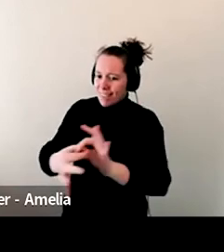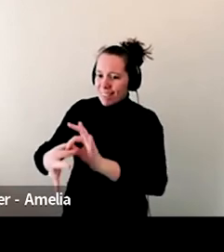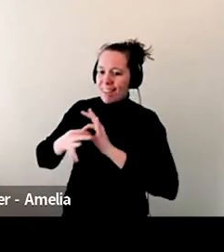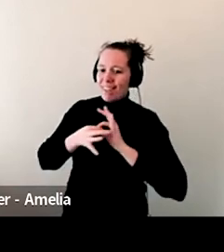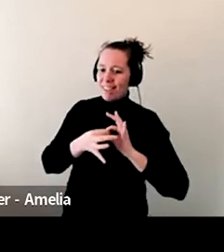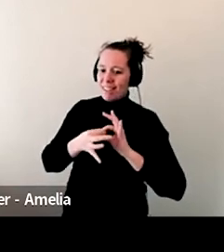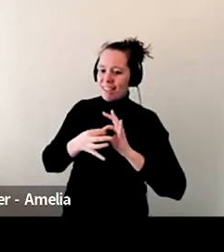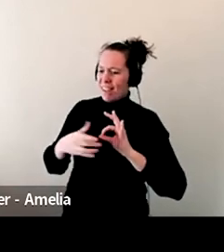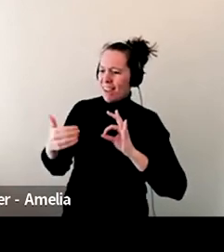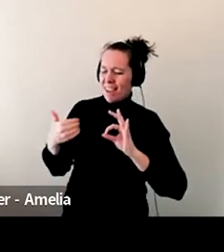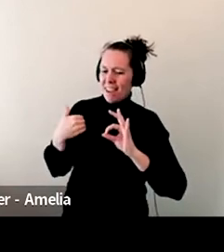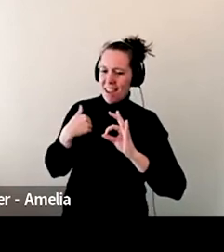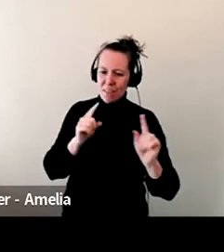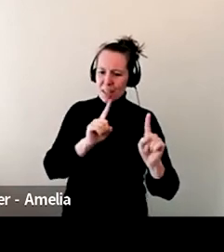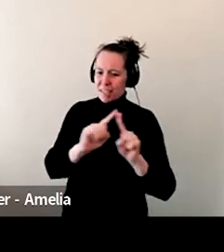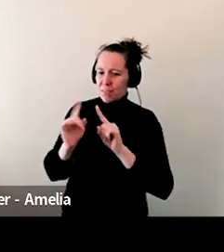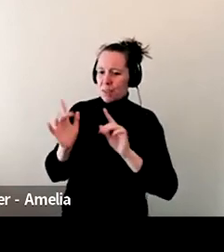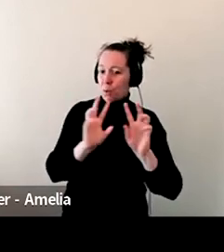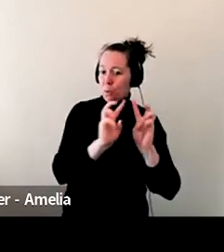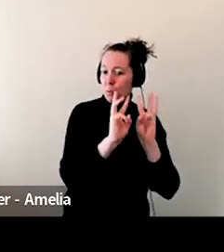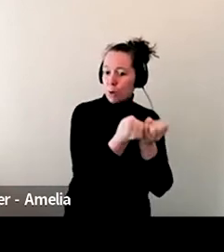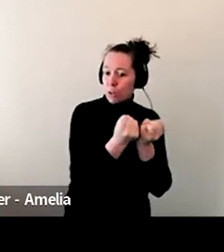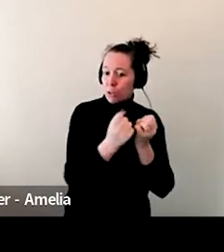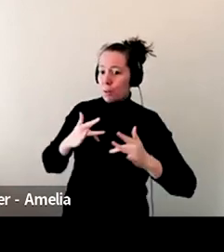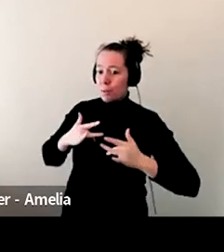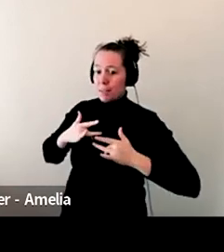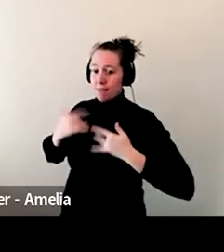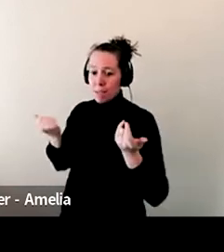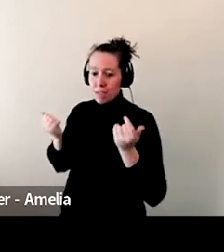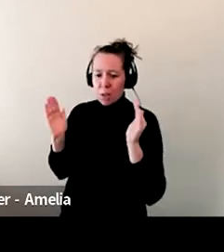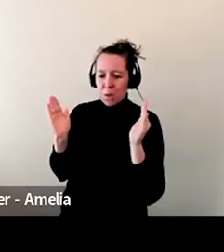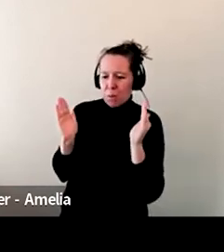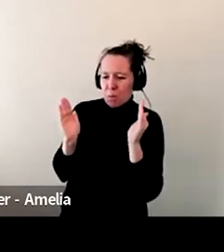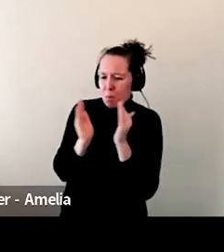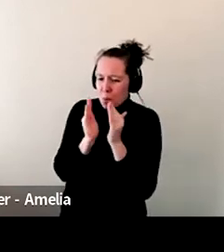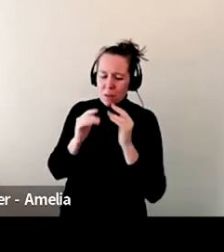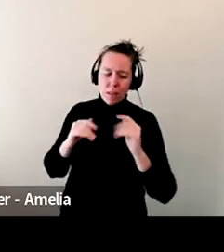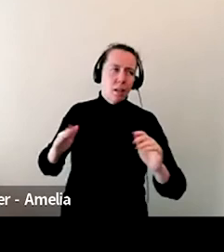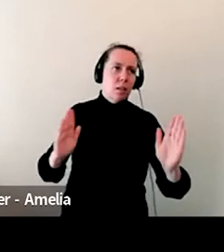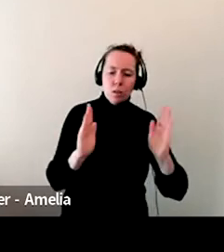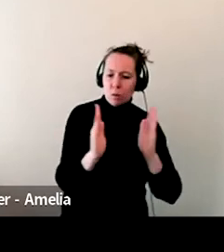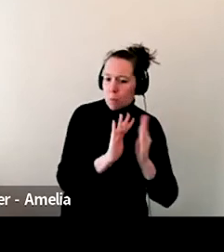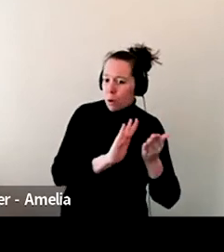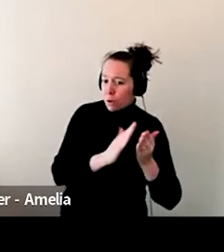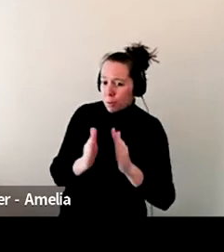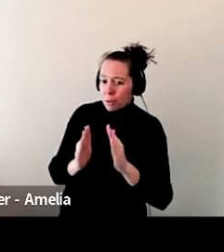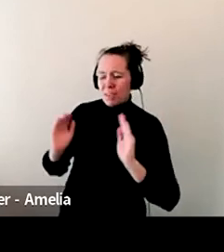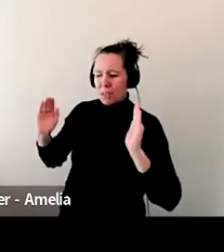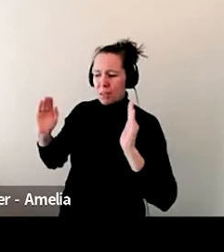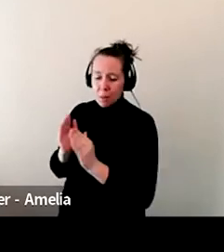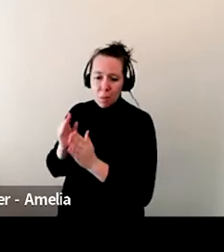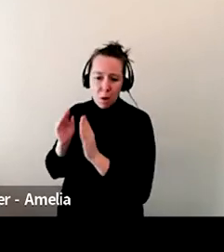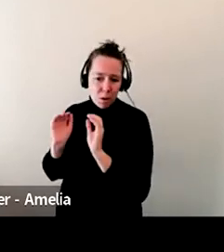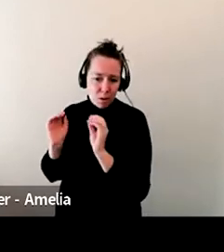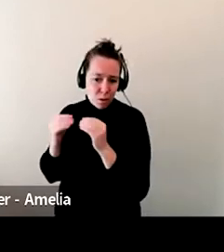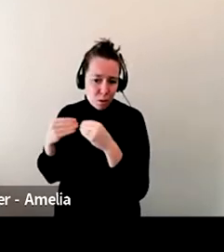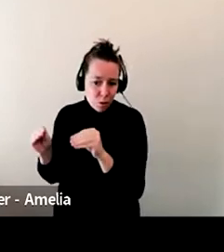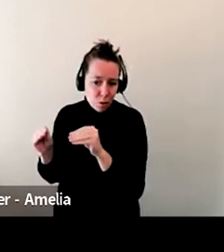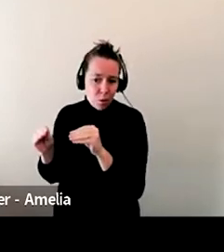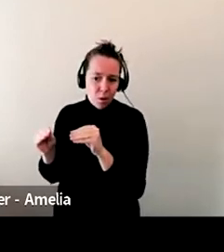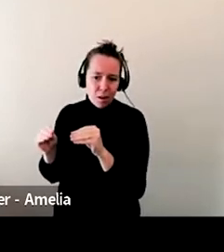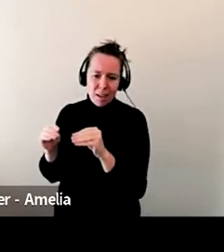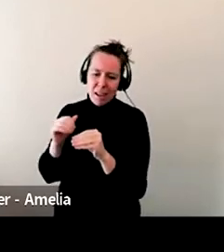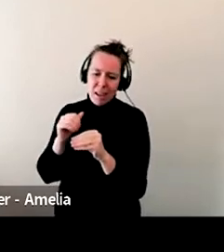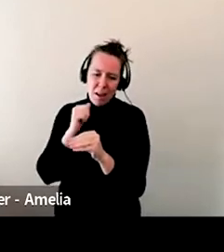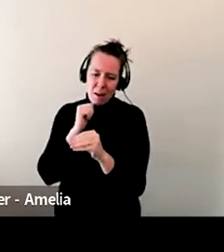And, uh, that's how I'm going to do it. That's just through events, very small. Like we're a small community bookshop. don't have big dreams of taking over